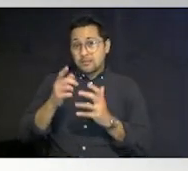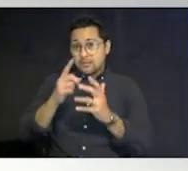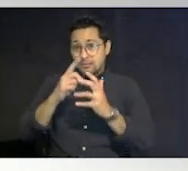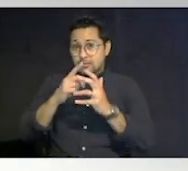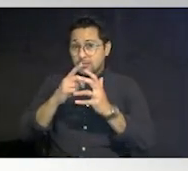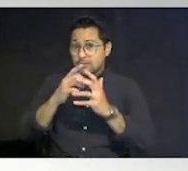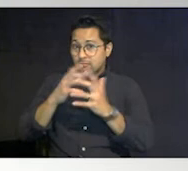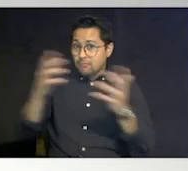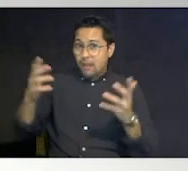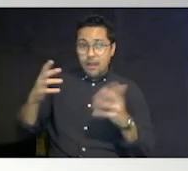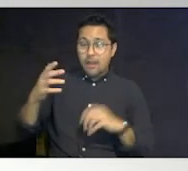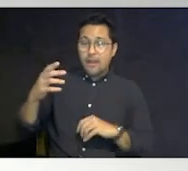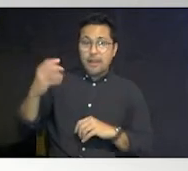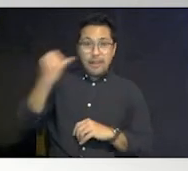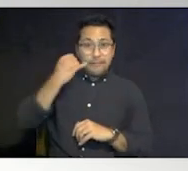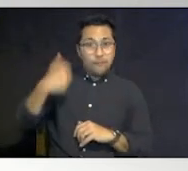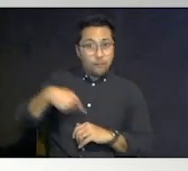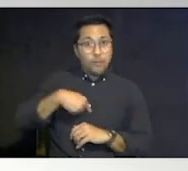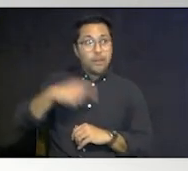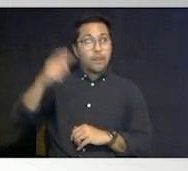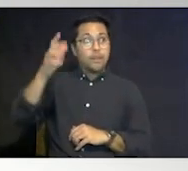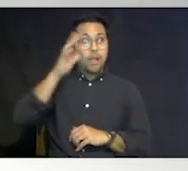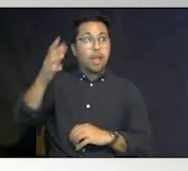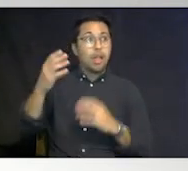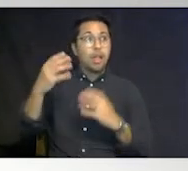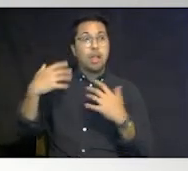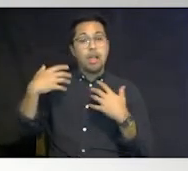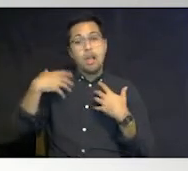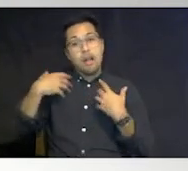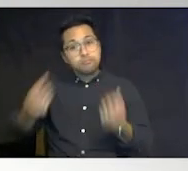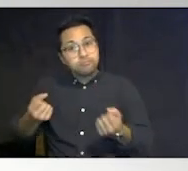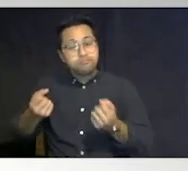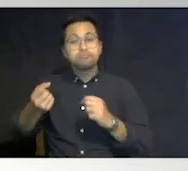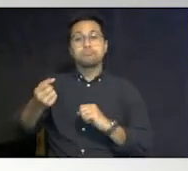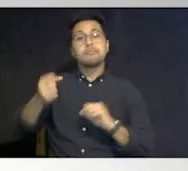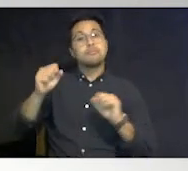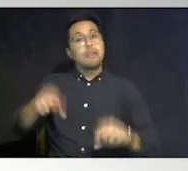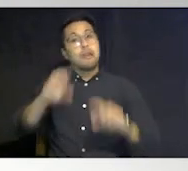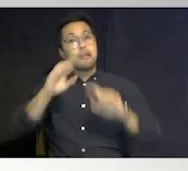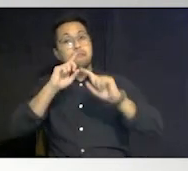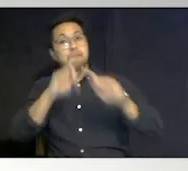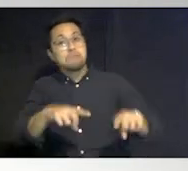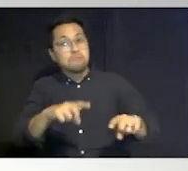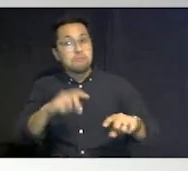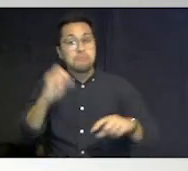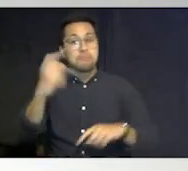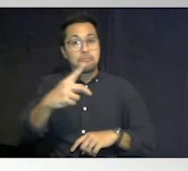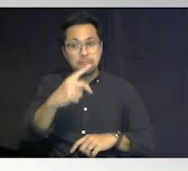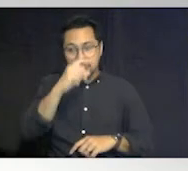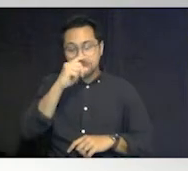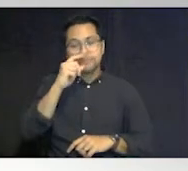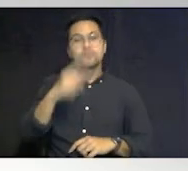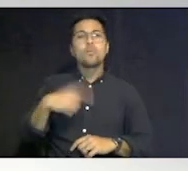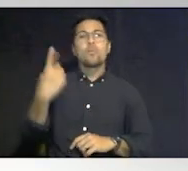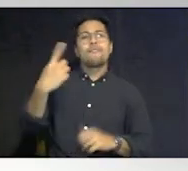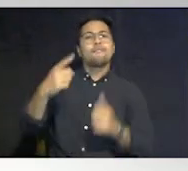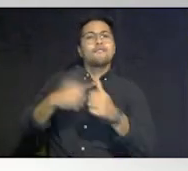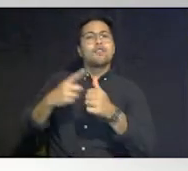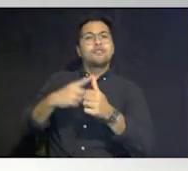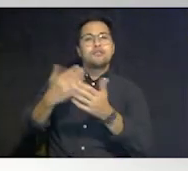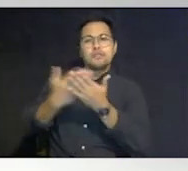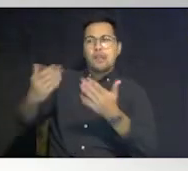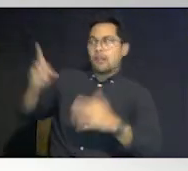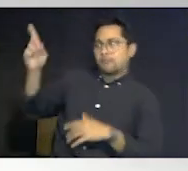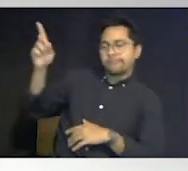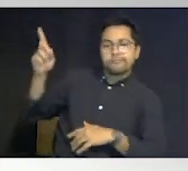do with how well we may recover and be able to respond so um one of the first things on there is preparedness